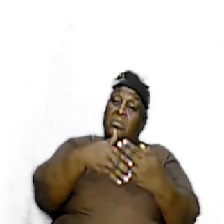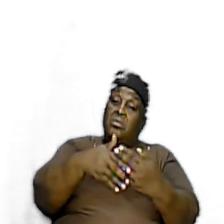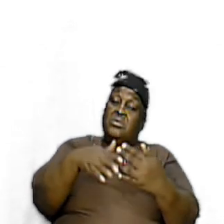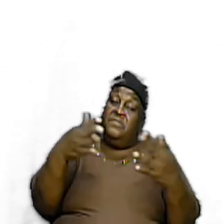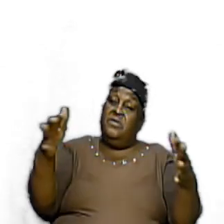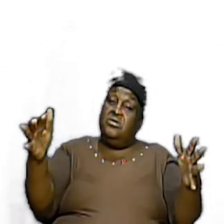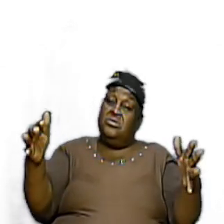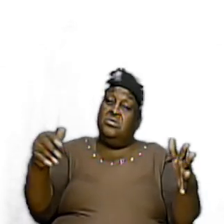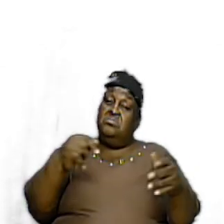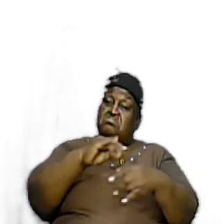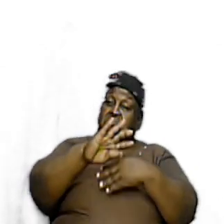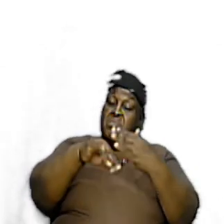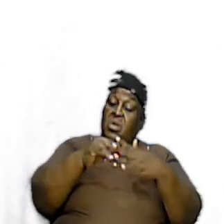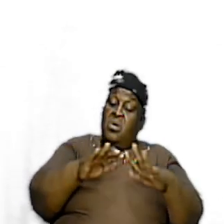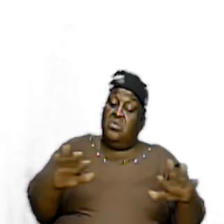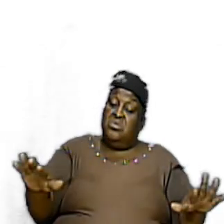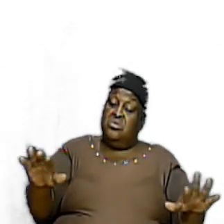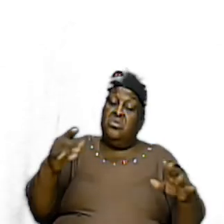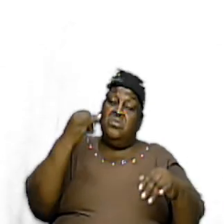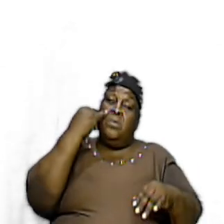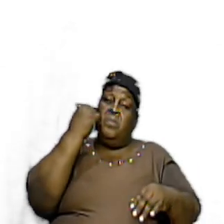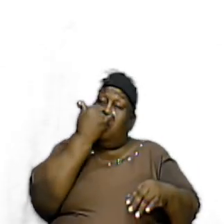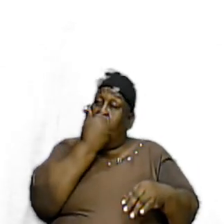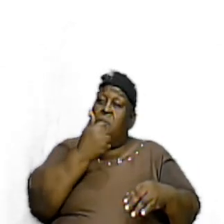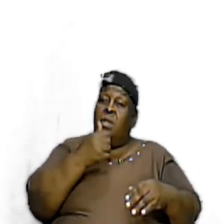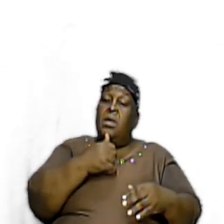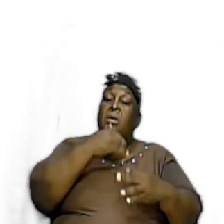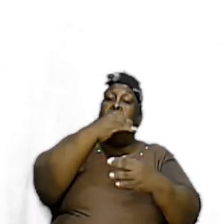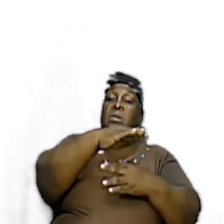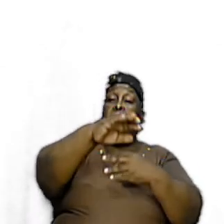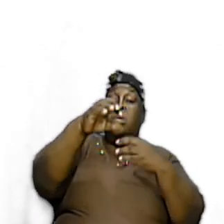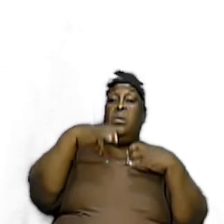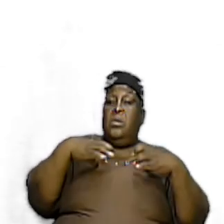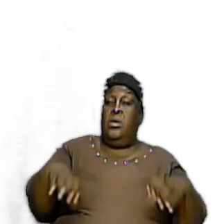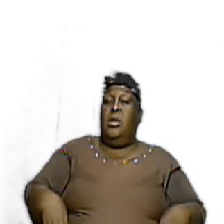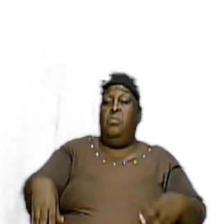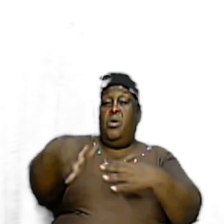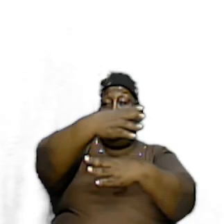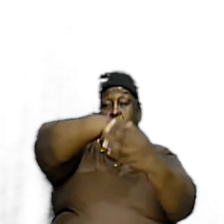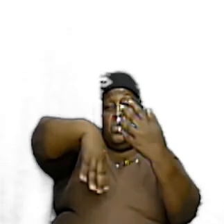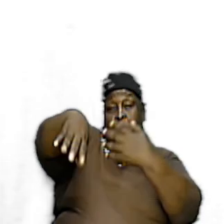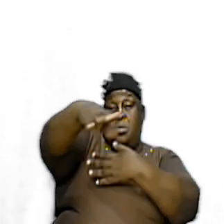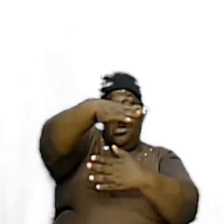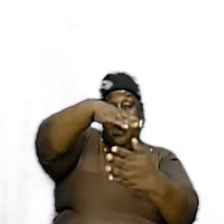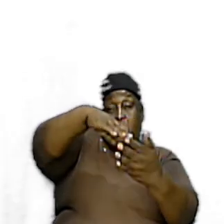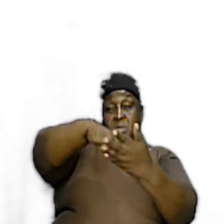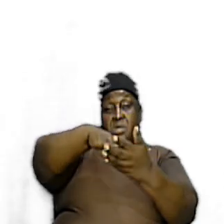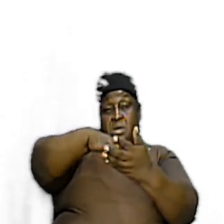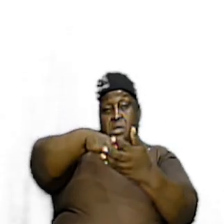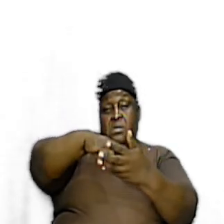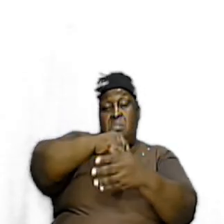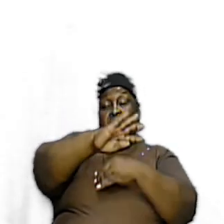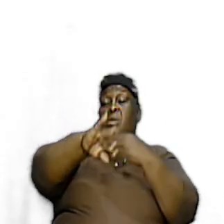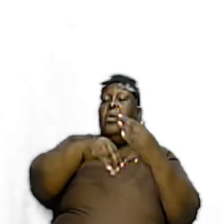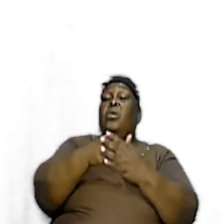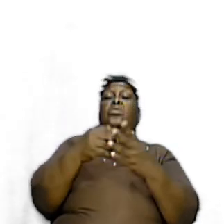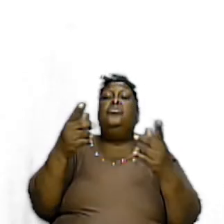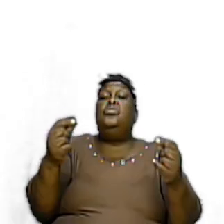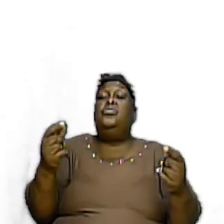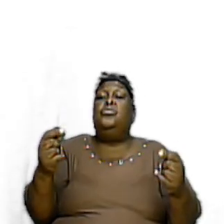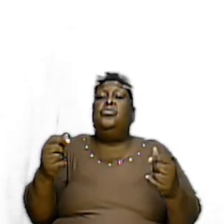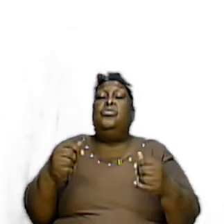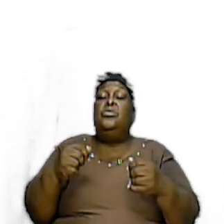down All the children Of Israel Camped around it So it was at the center Of all that they did And